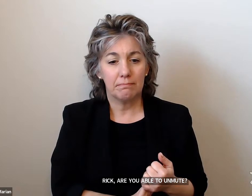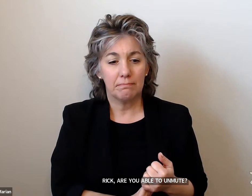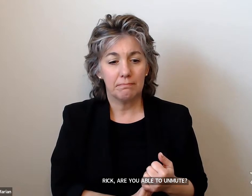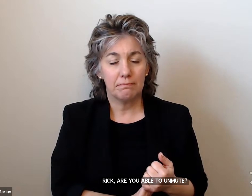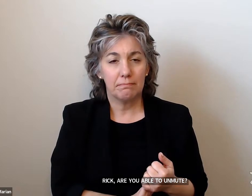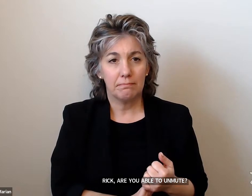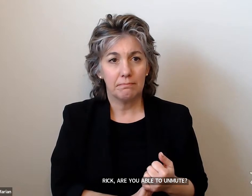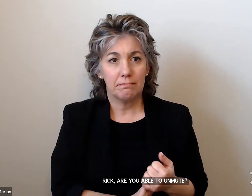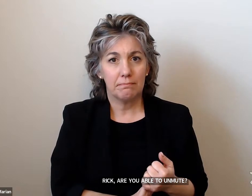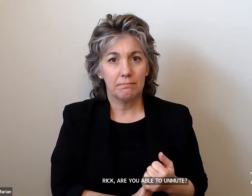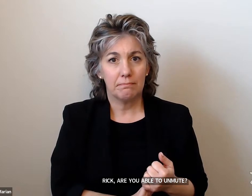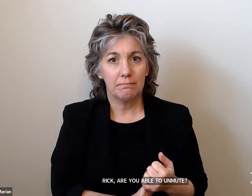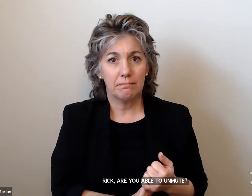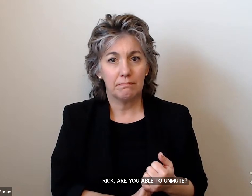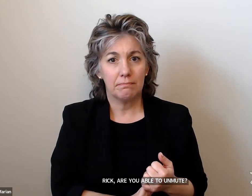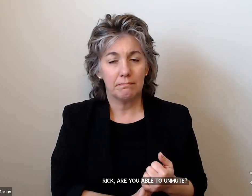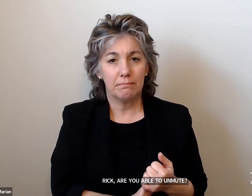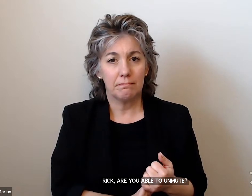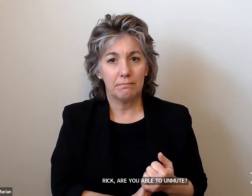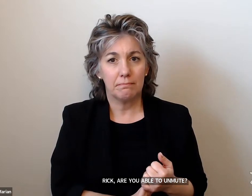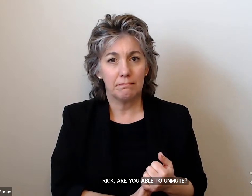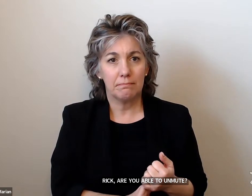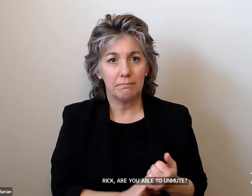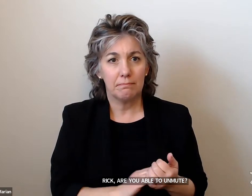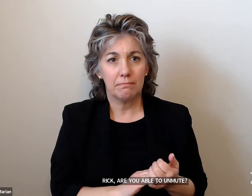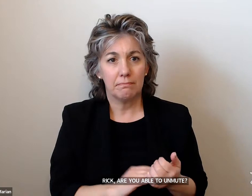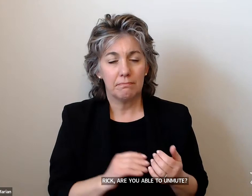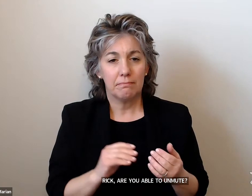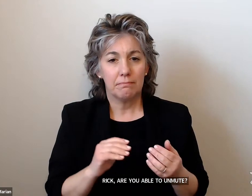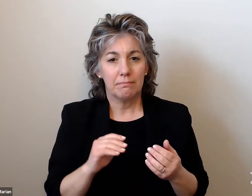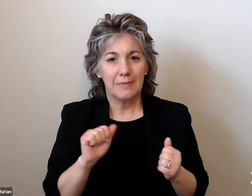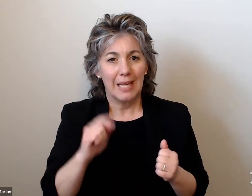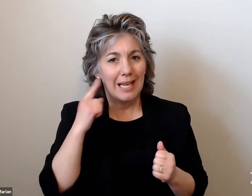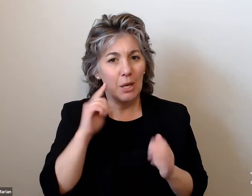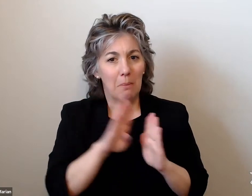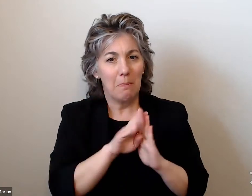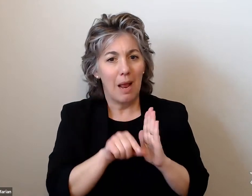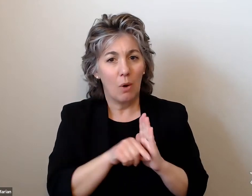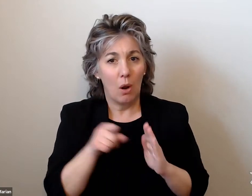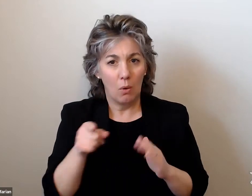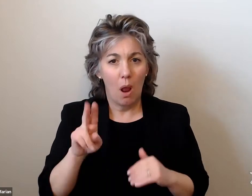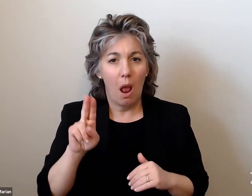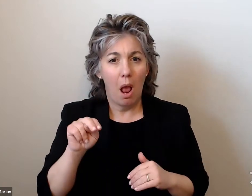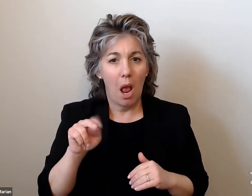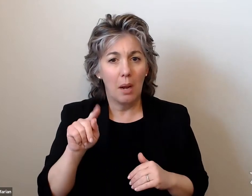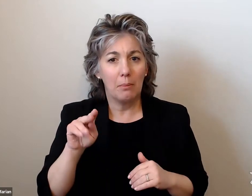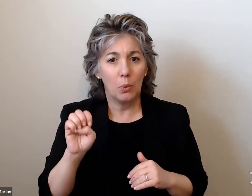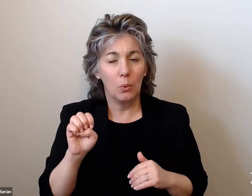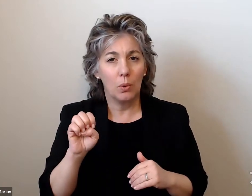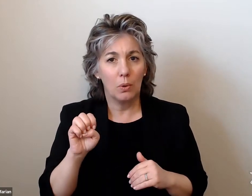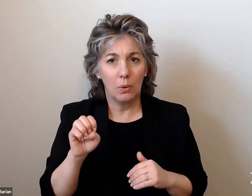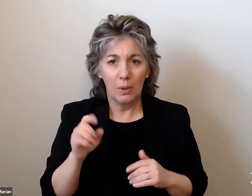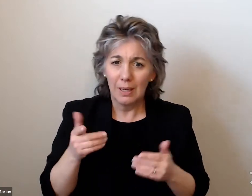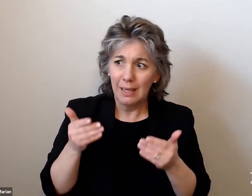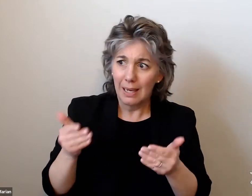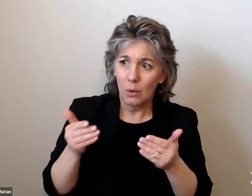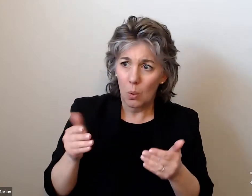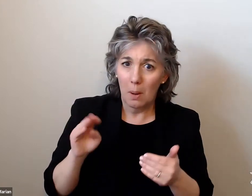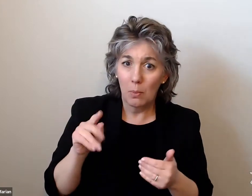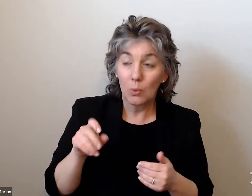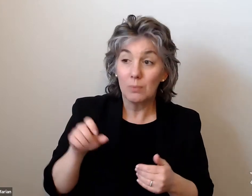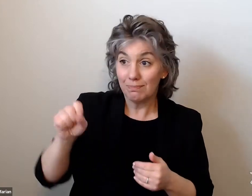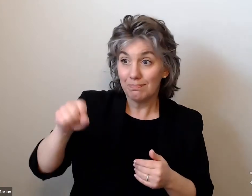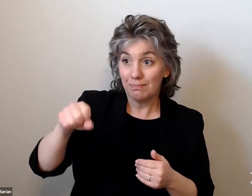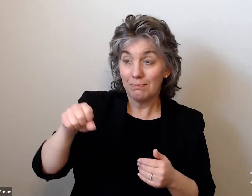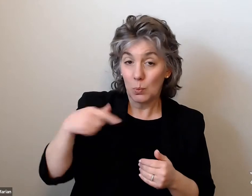I'm trying to let them know. weapon AR. Mute. Currently unmuted. I'll – I want them to know I'm – Yes, you are